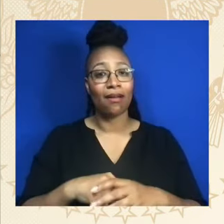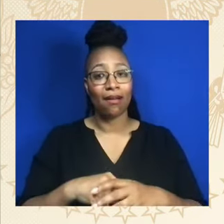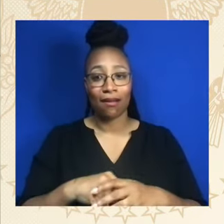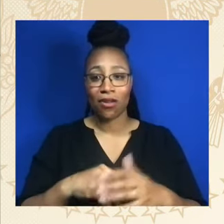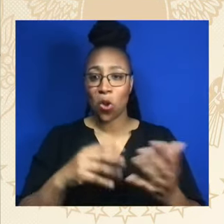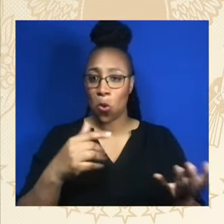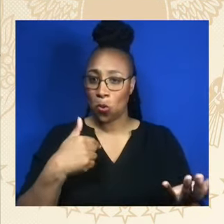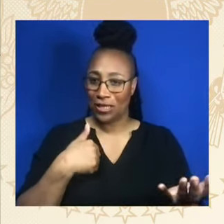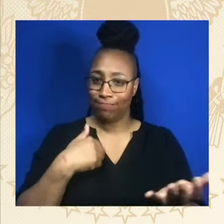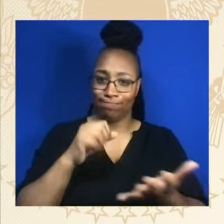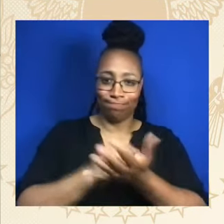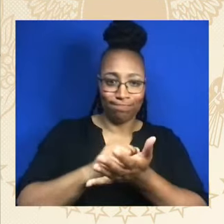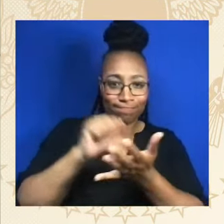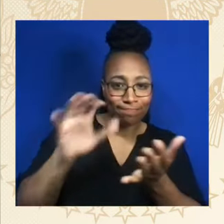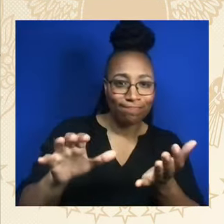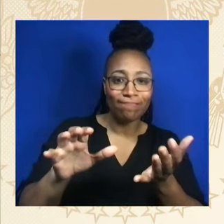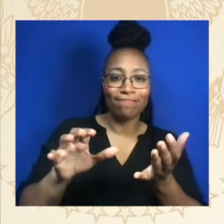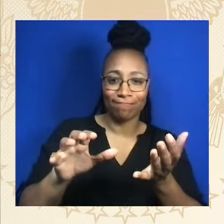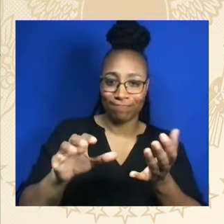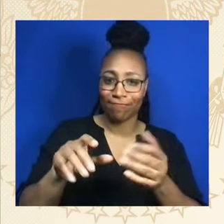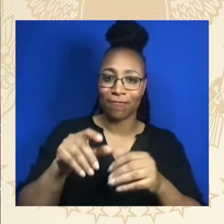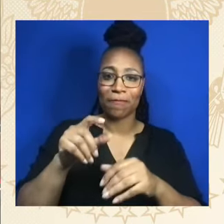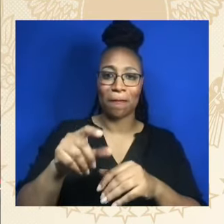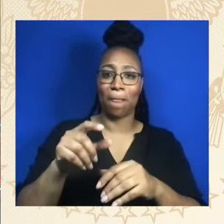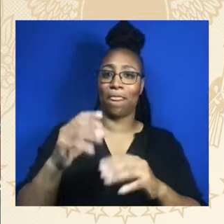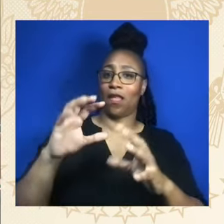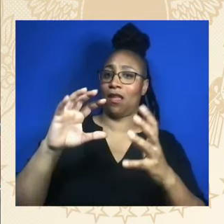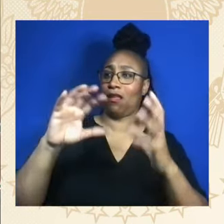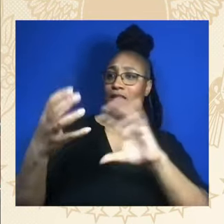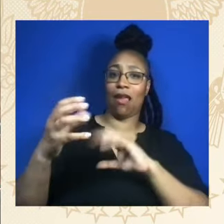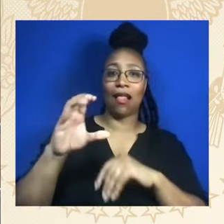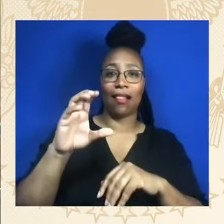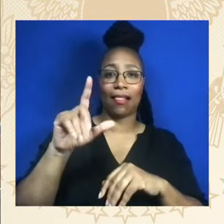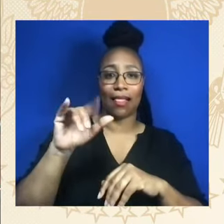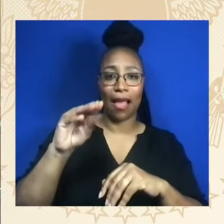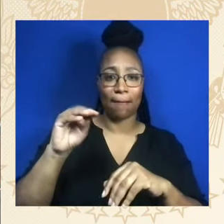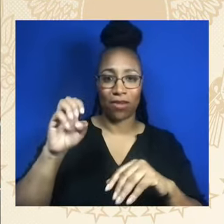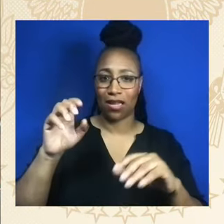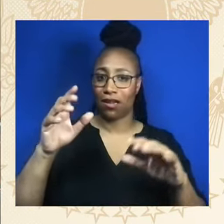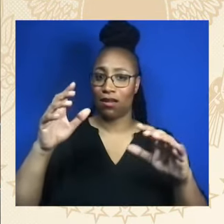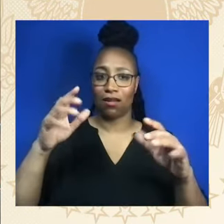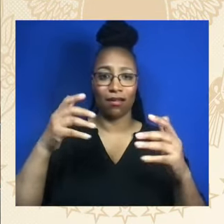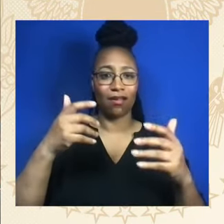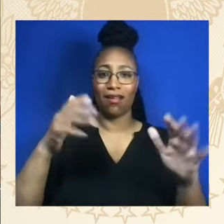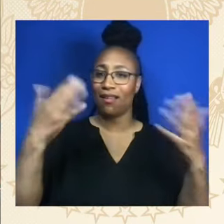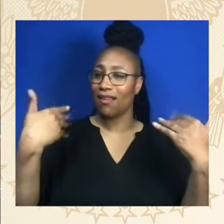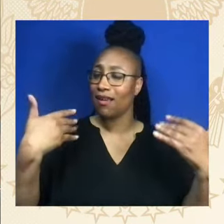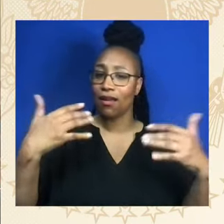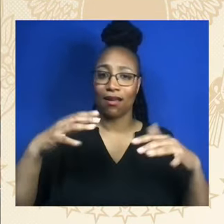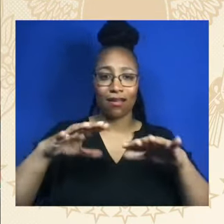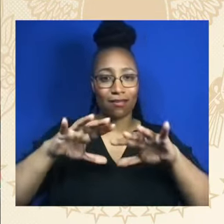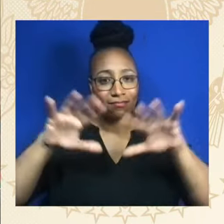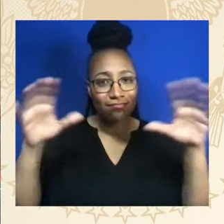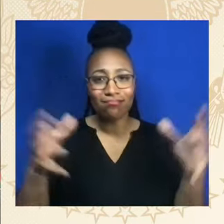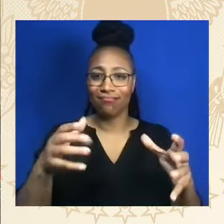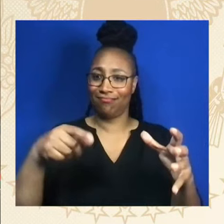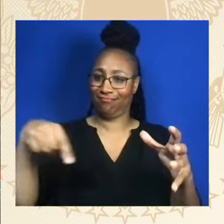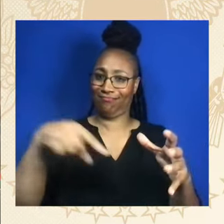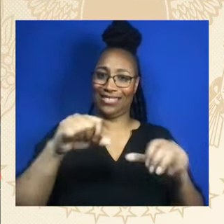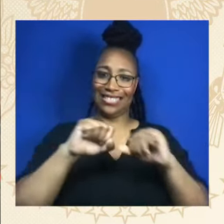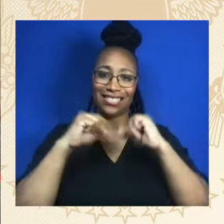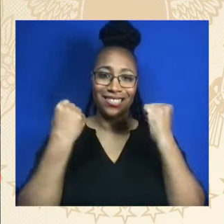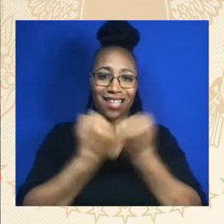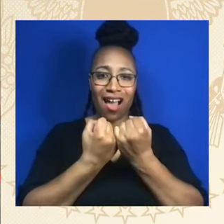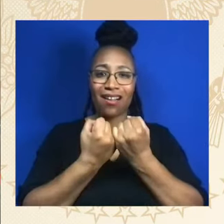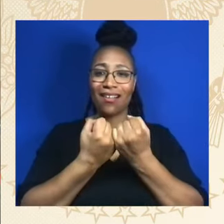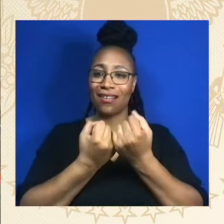chance again in society. And folks, I just signed legislation most